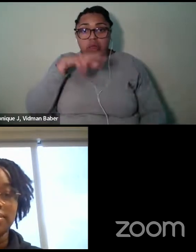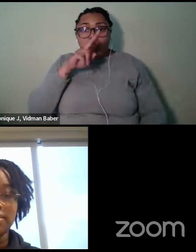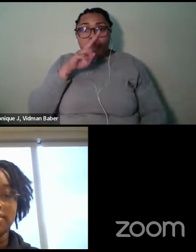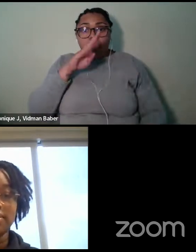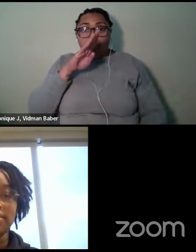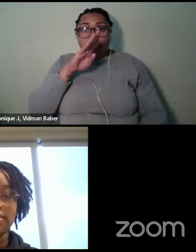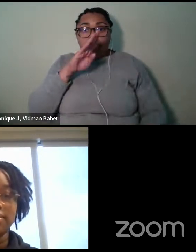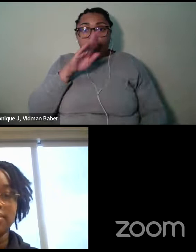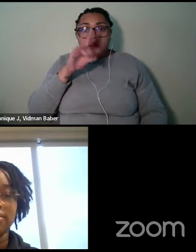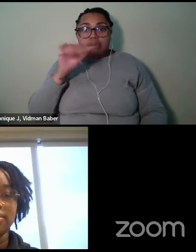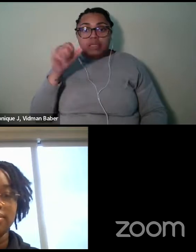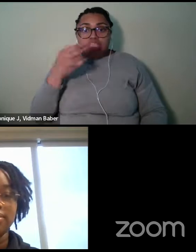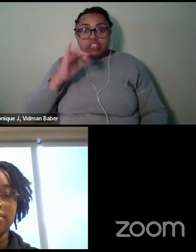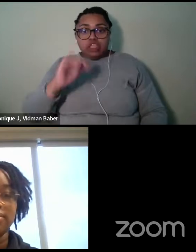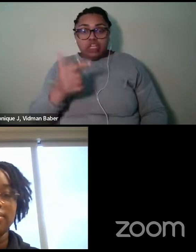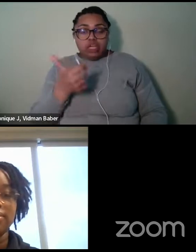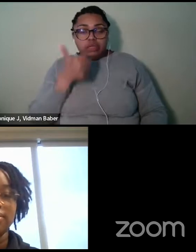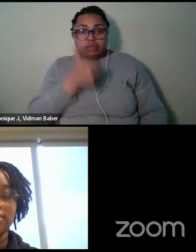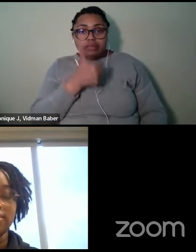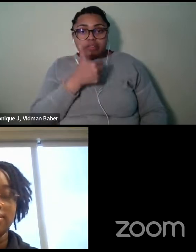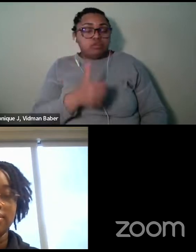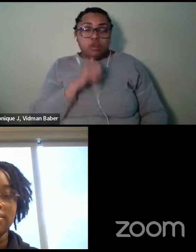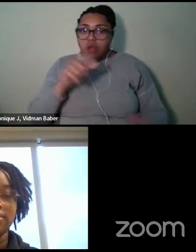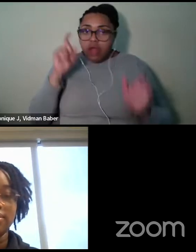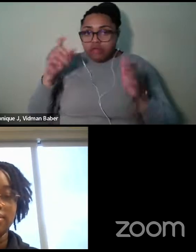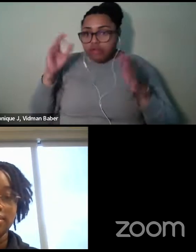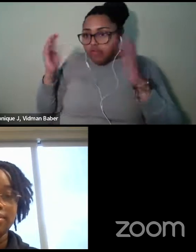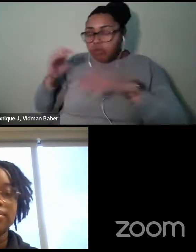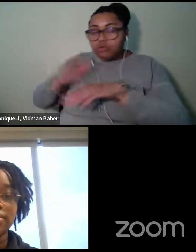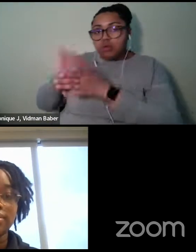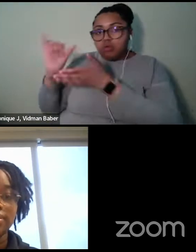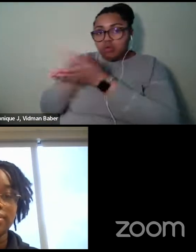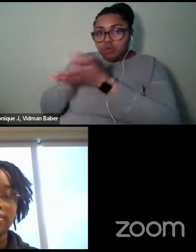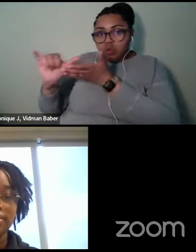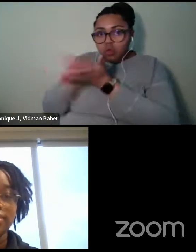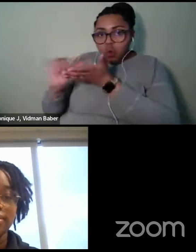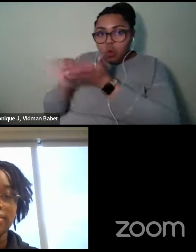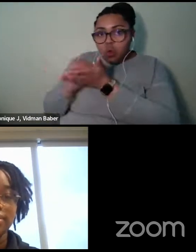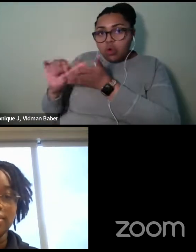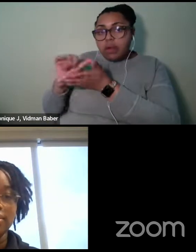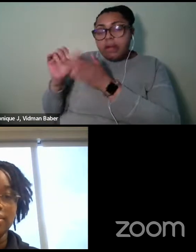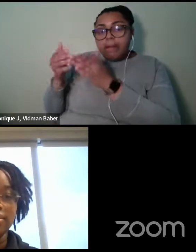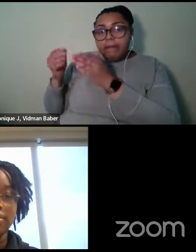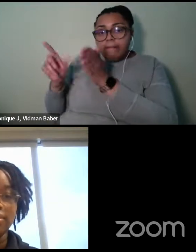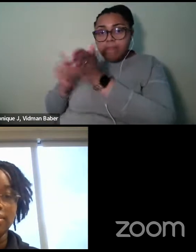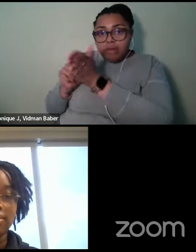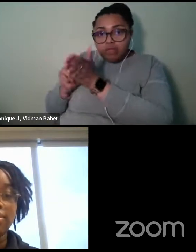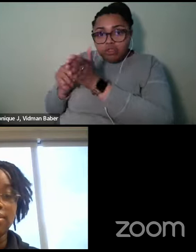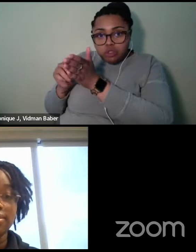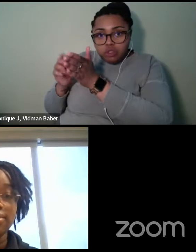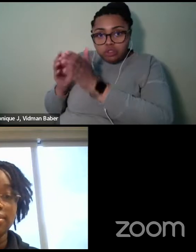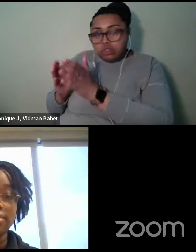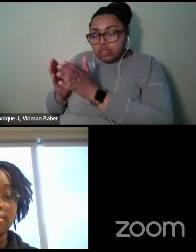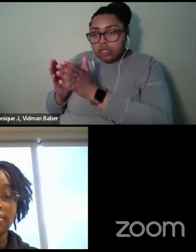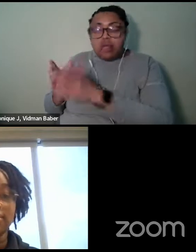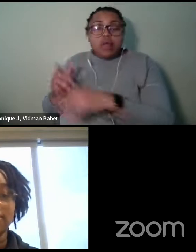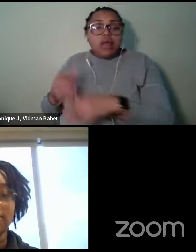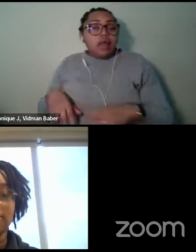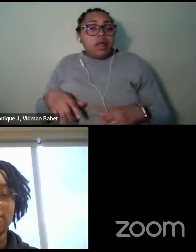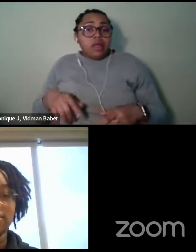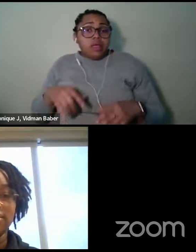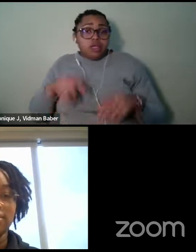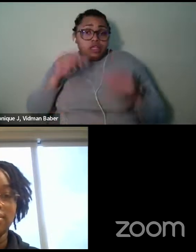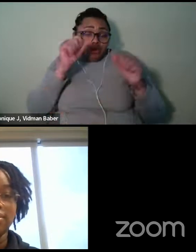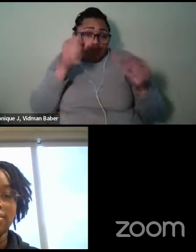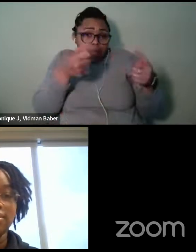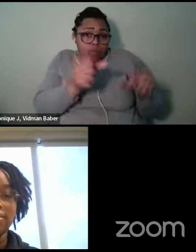focus on, you know, like the quote unquote, New York publishers, you can publish it yourself and get it out there. And some people have been able to